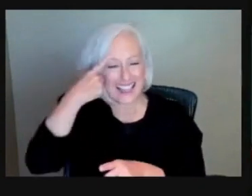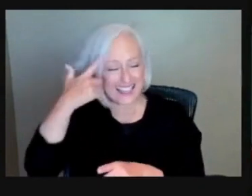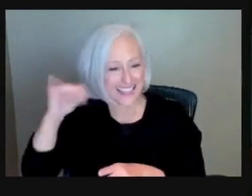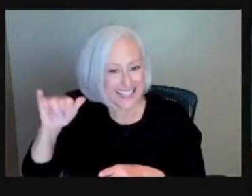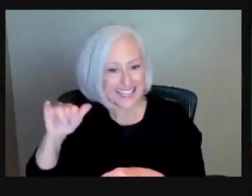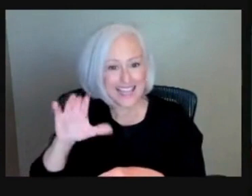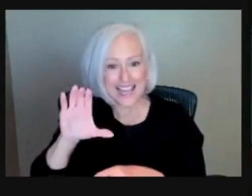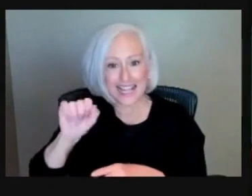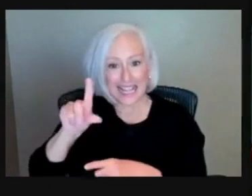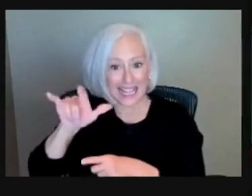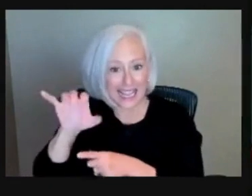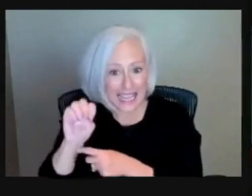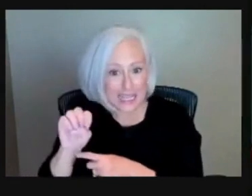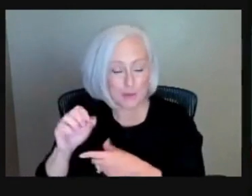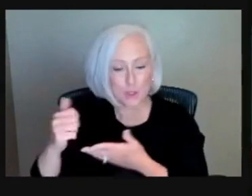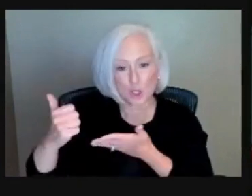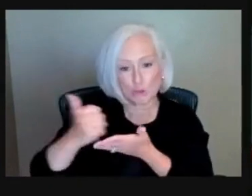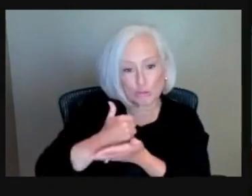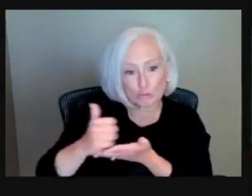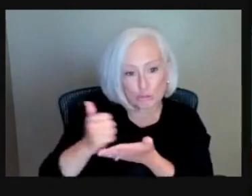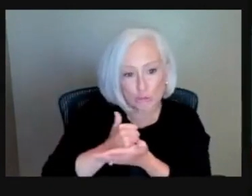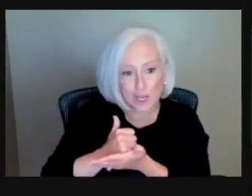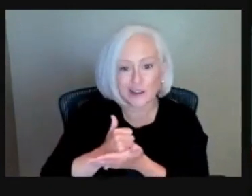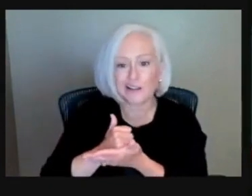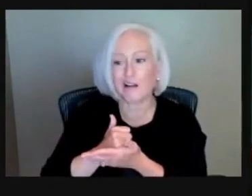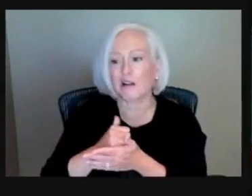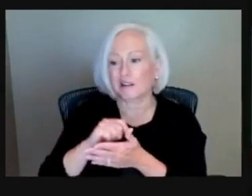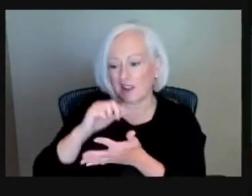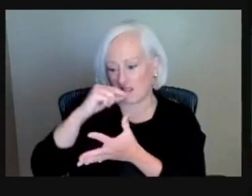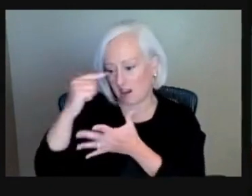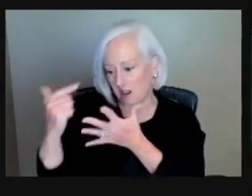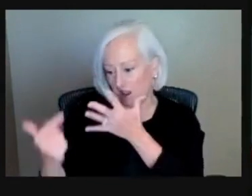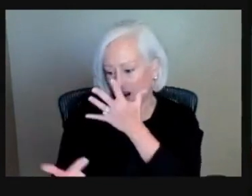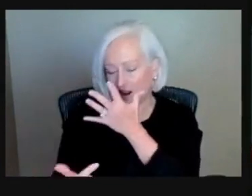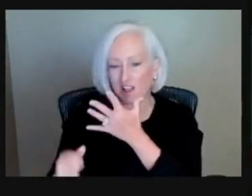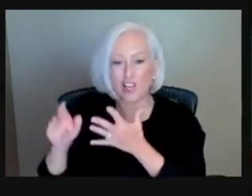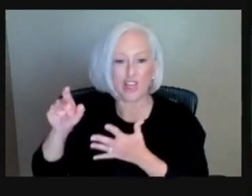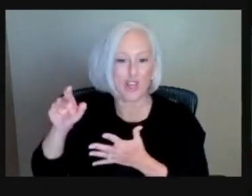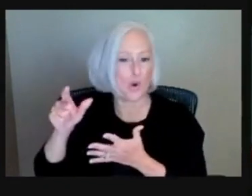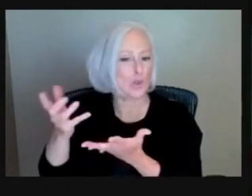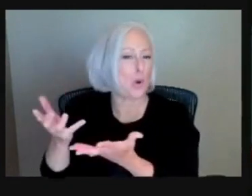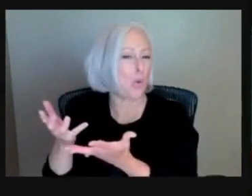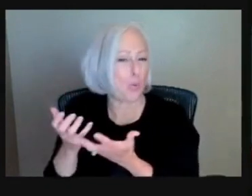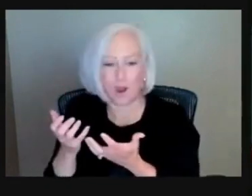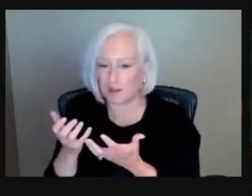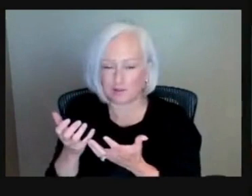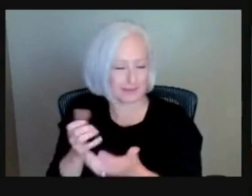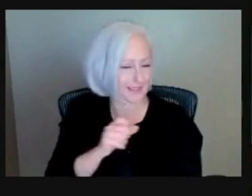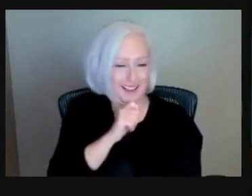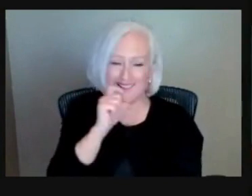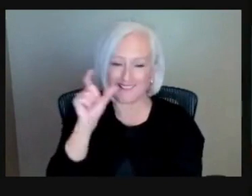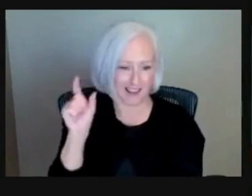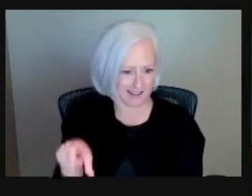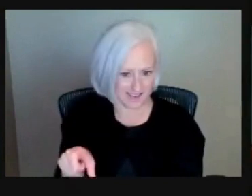even your credit cards. So we definitely want to trim out as much as we can.